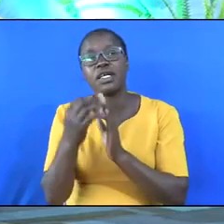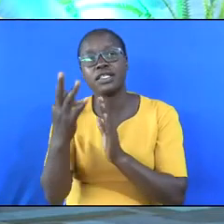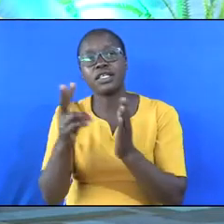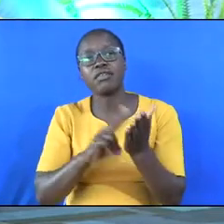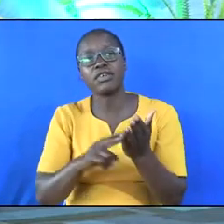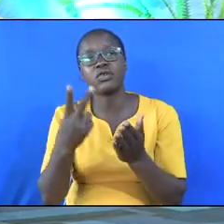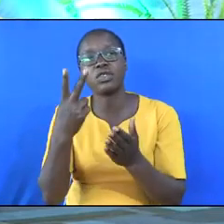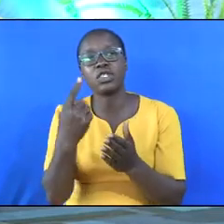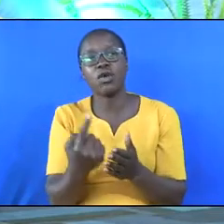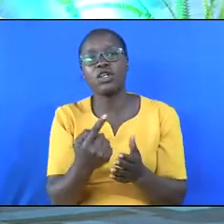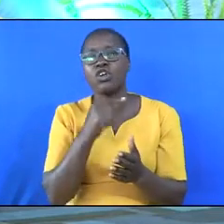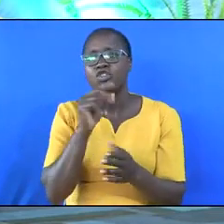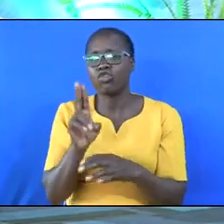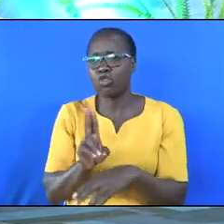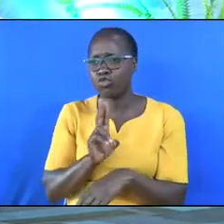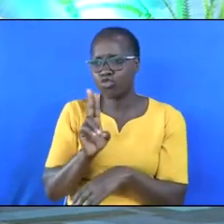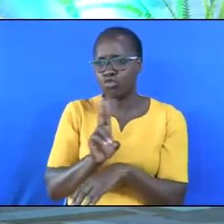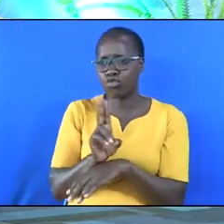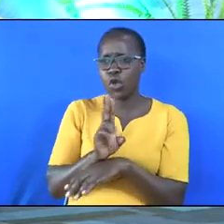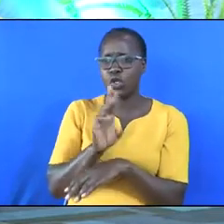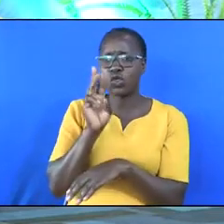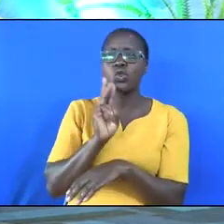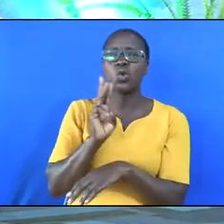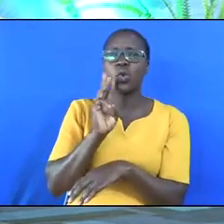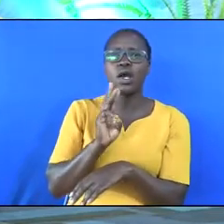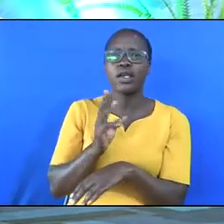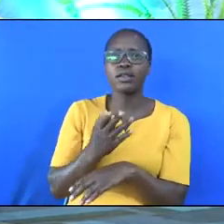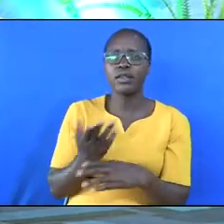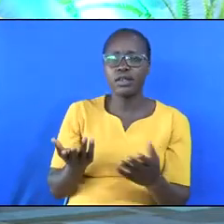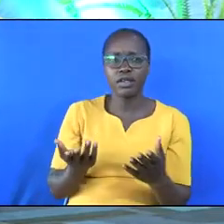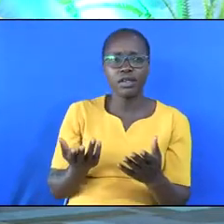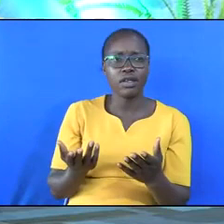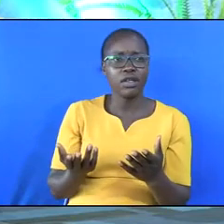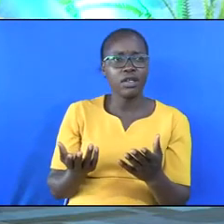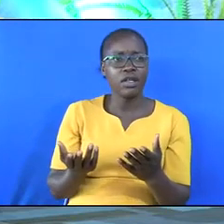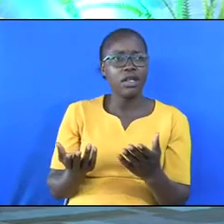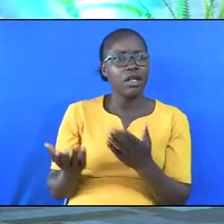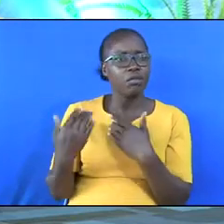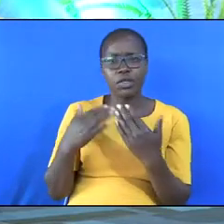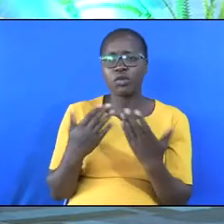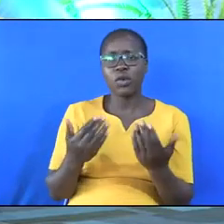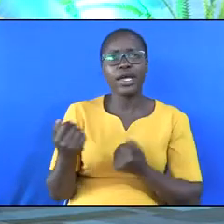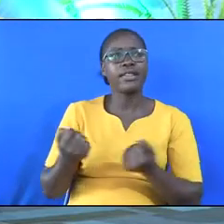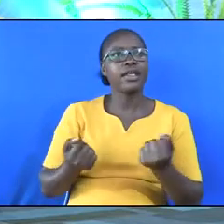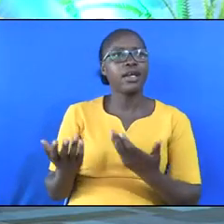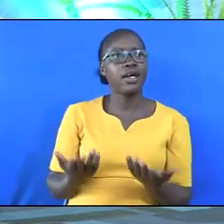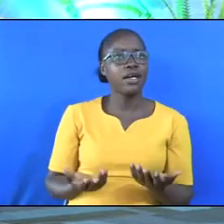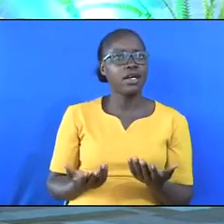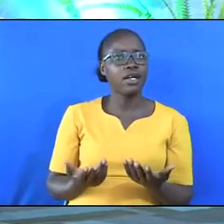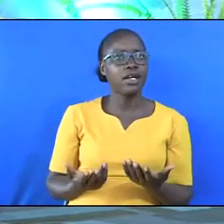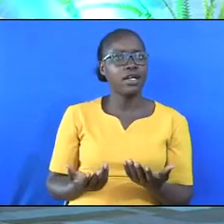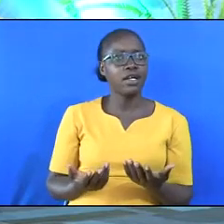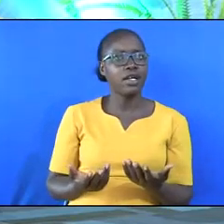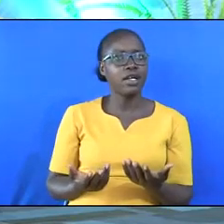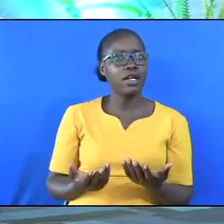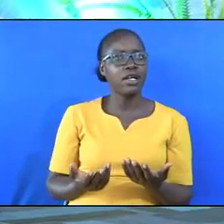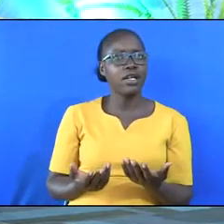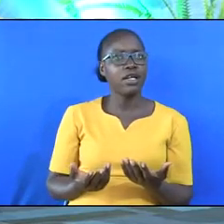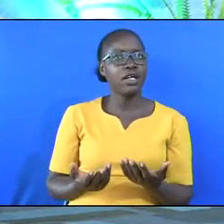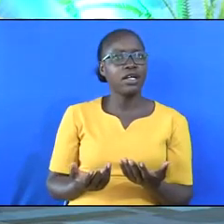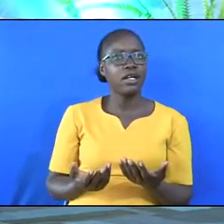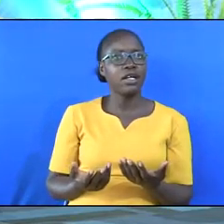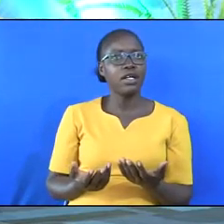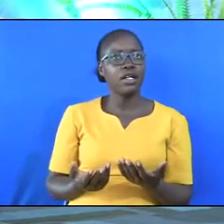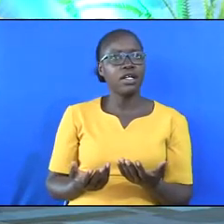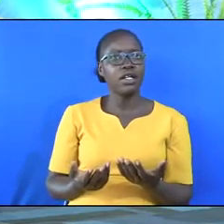look at wine when it's red, when it sparkles in the cup, when it wiles around smoothly. At last it